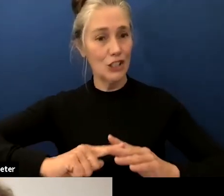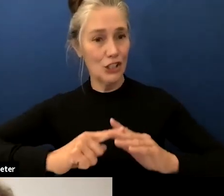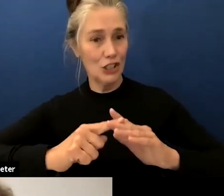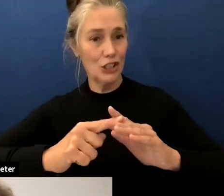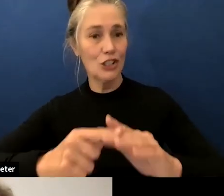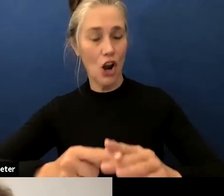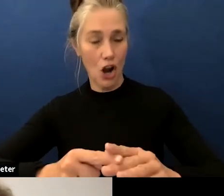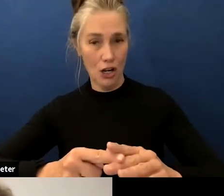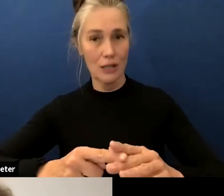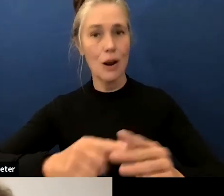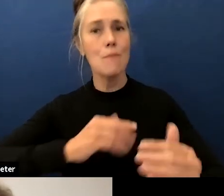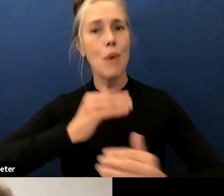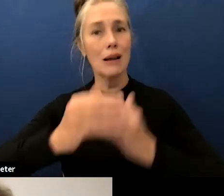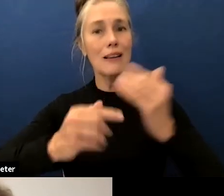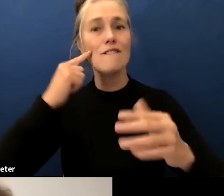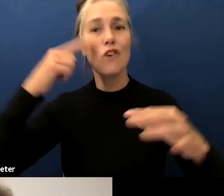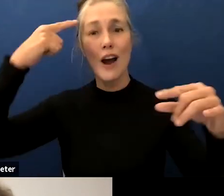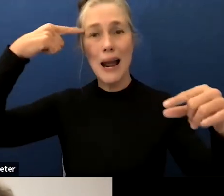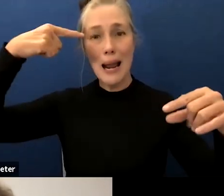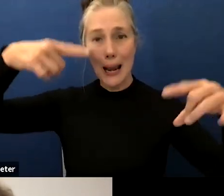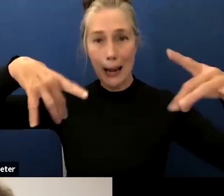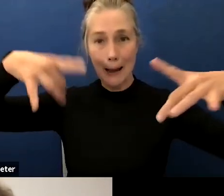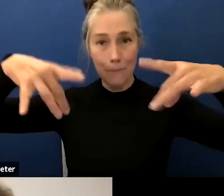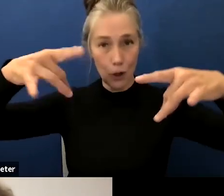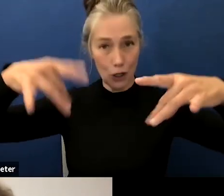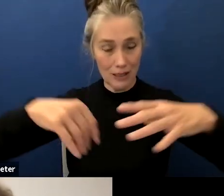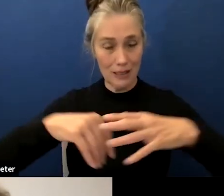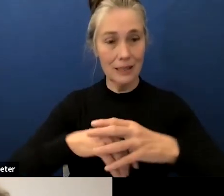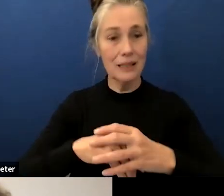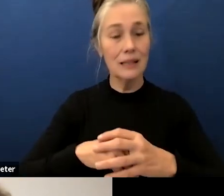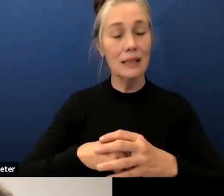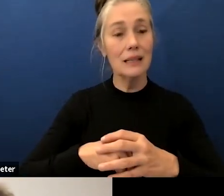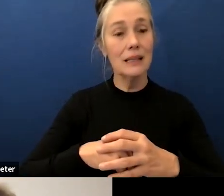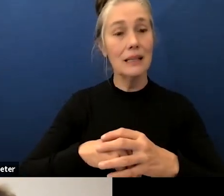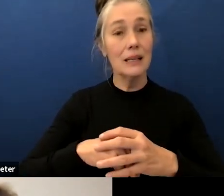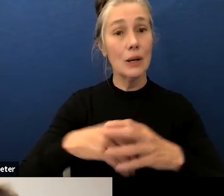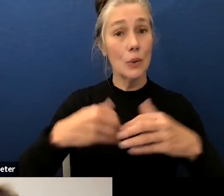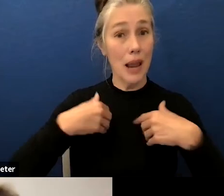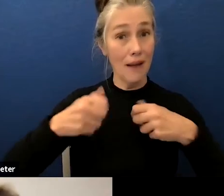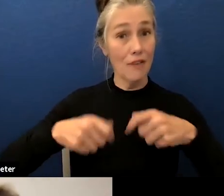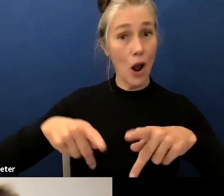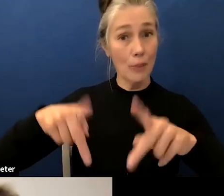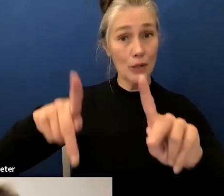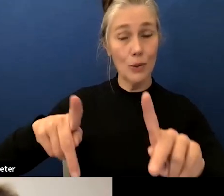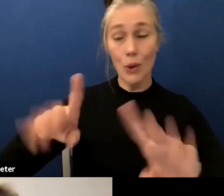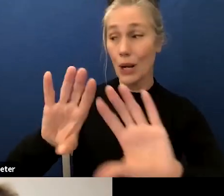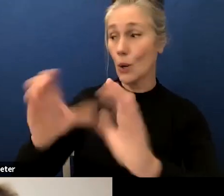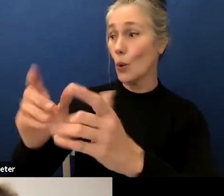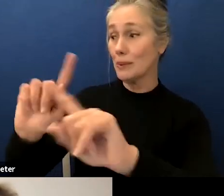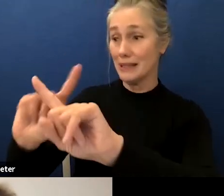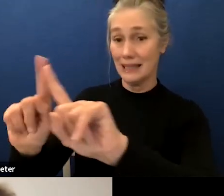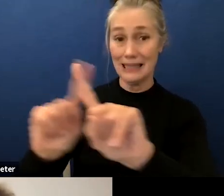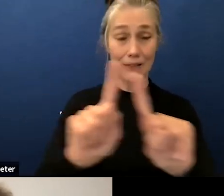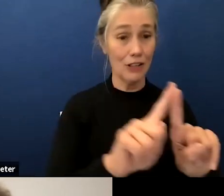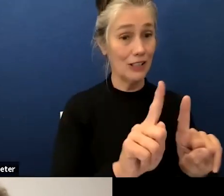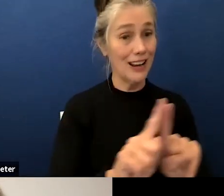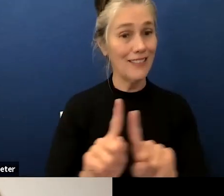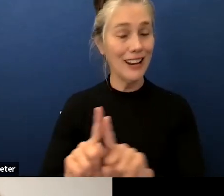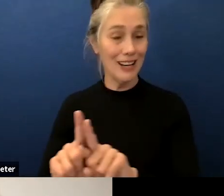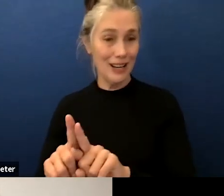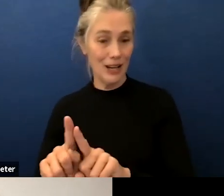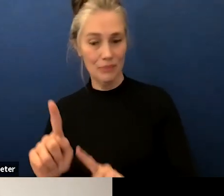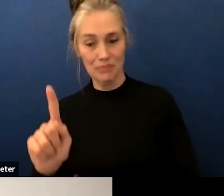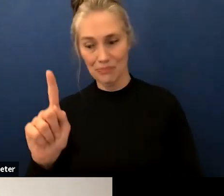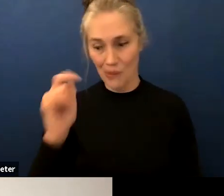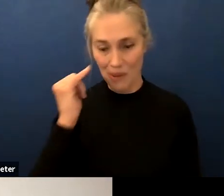input process we have a lot of different opportunity uh groups um one that comes to mind